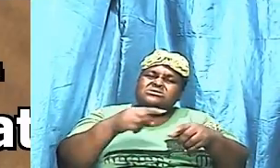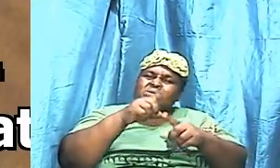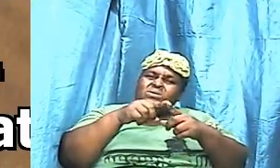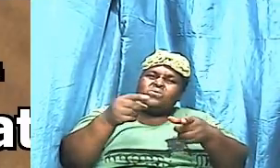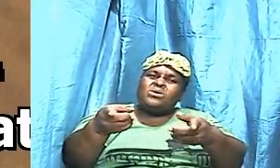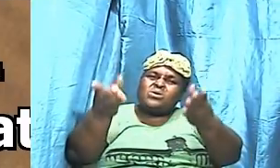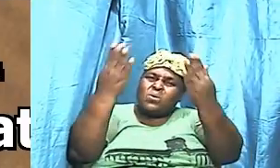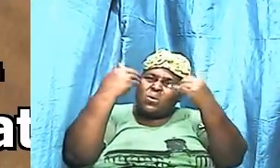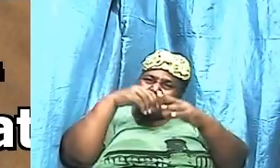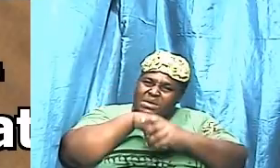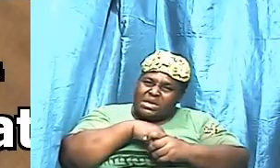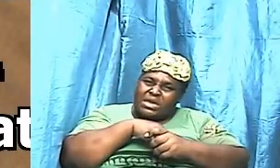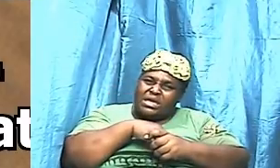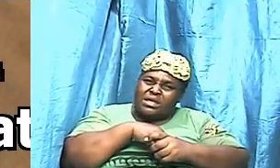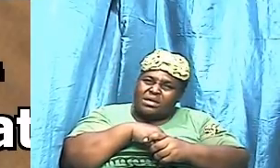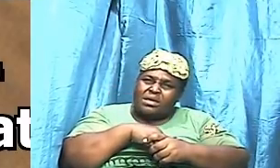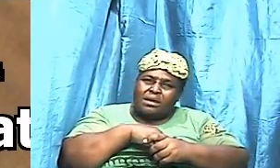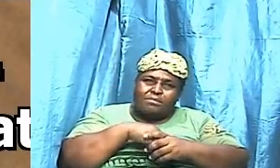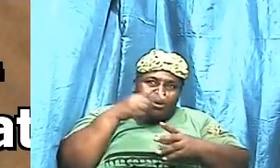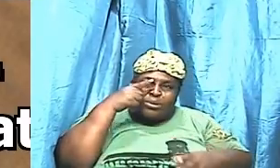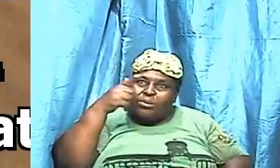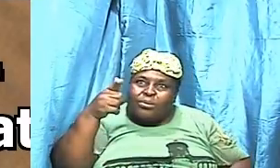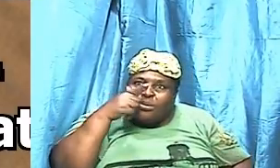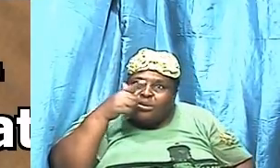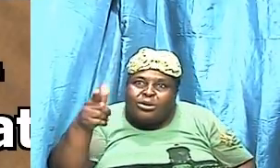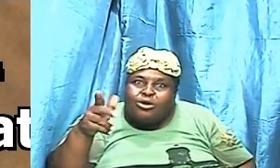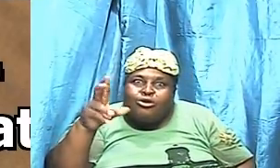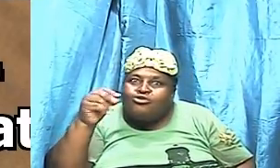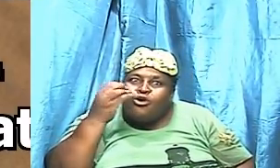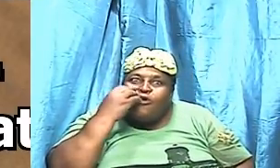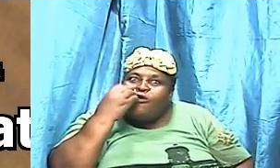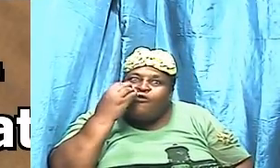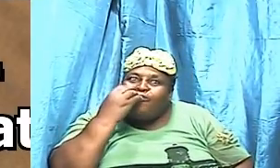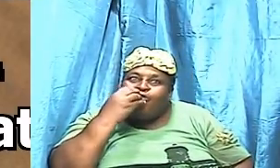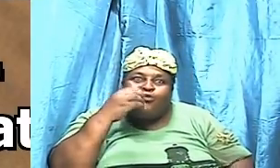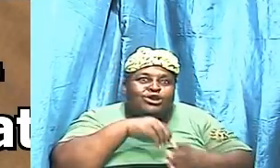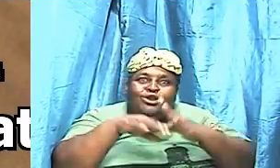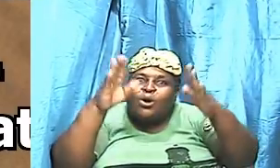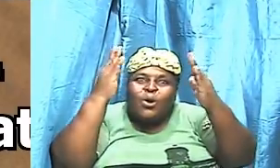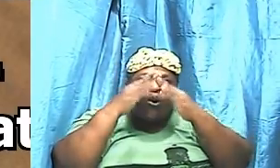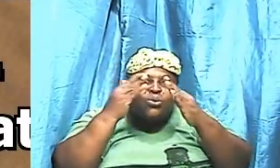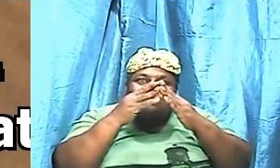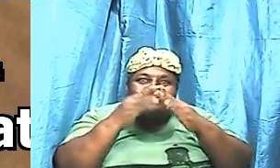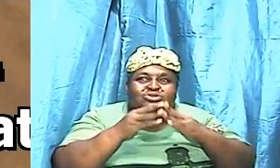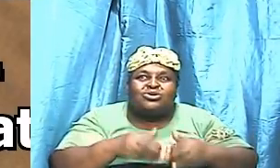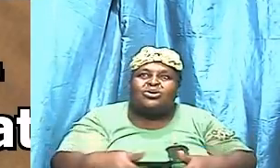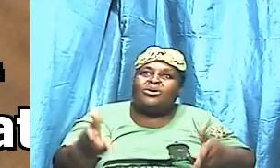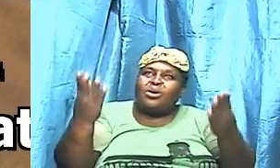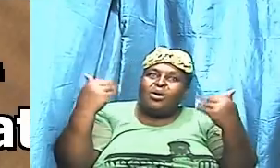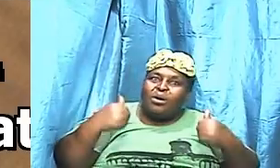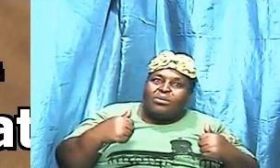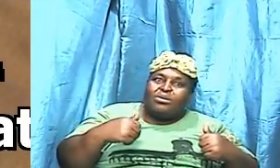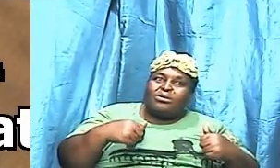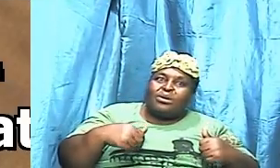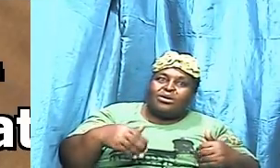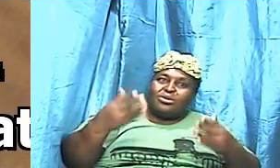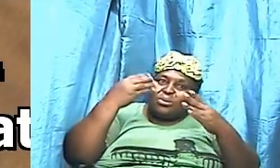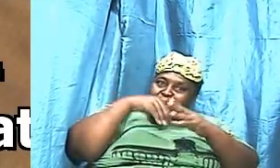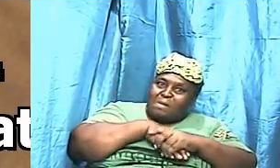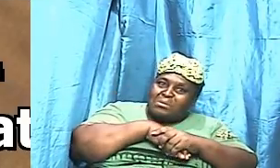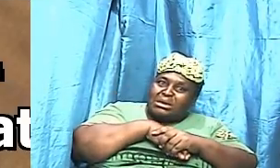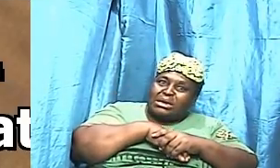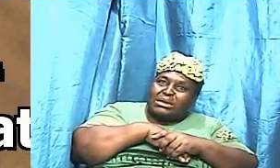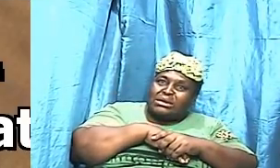feel dry up your cupboard empty you go out and this happened to you you come in and this turn over your house